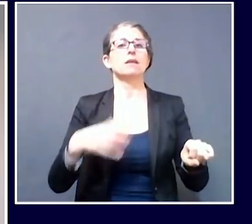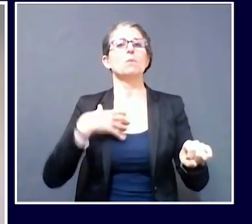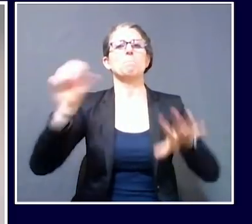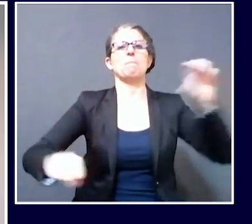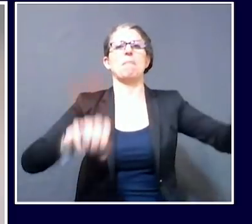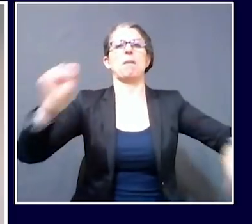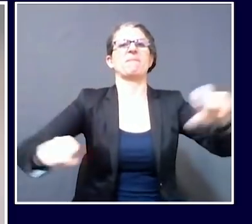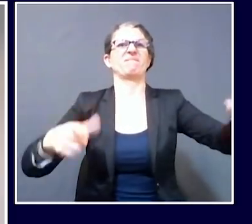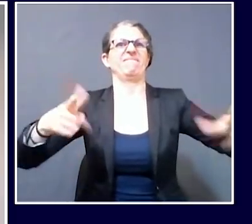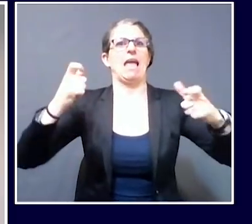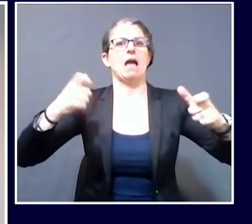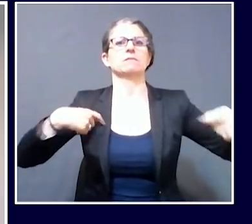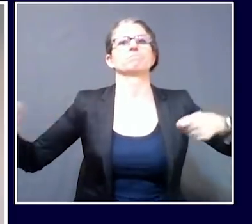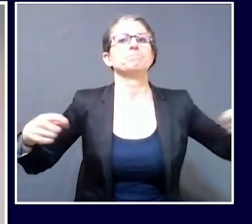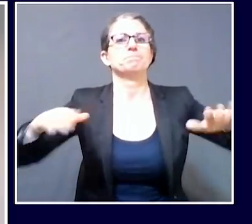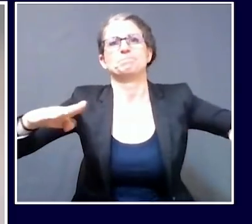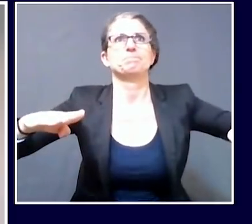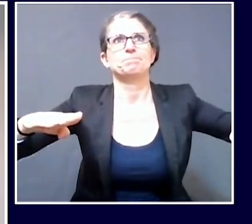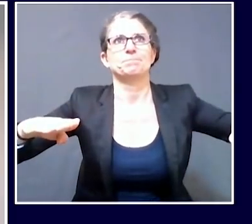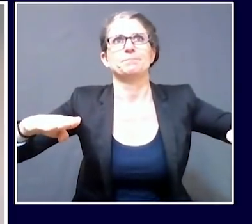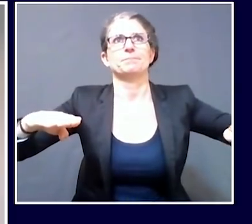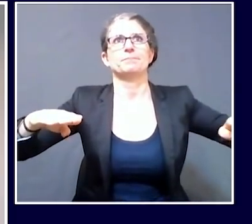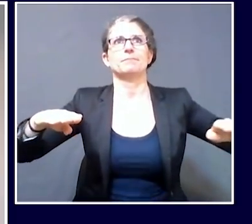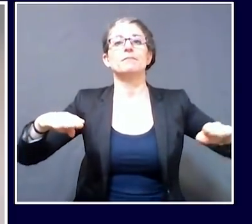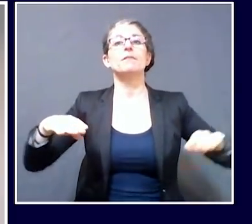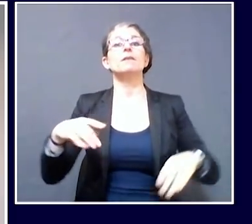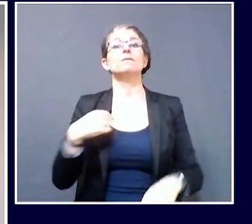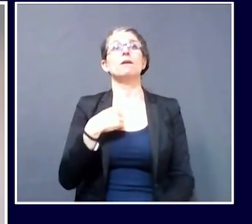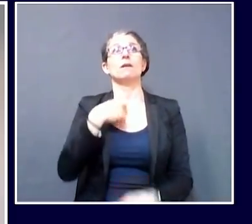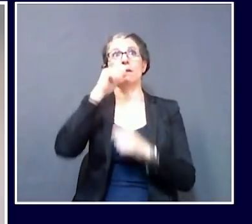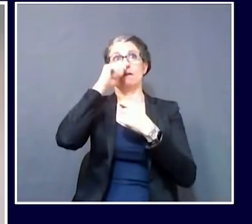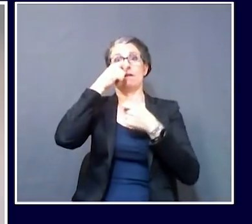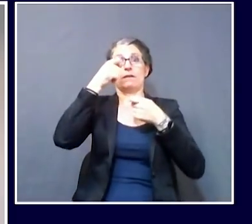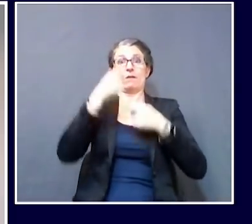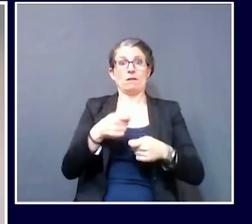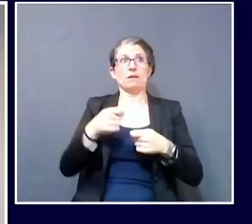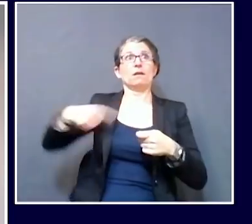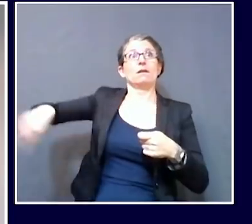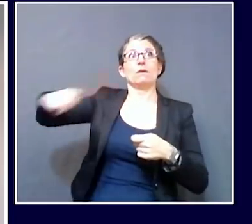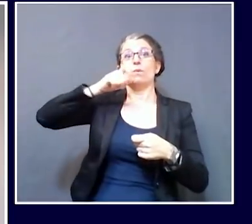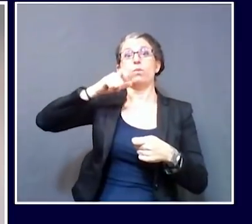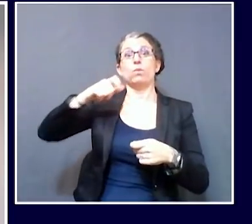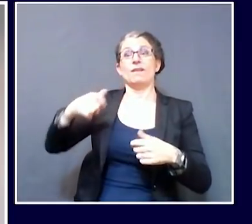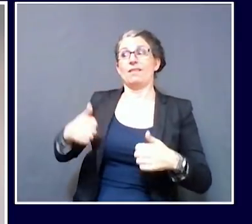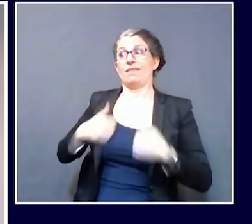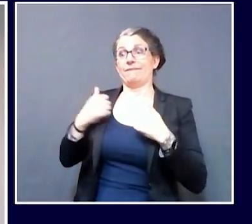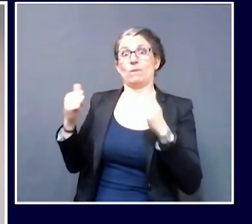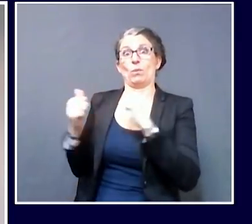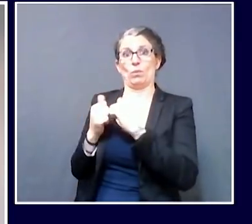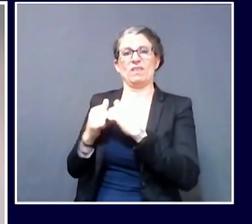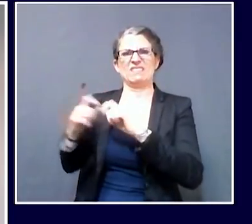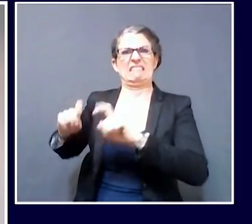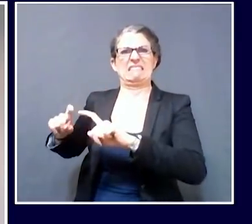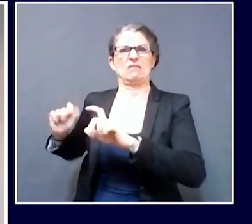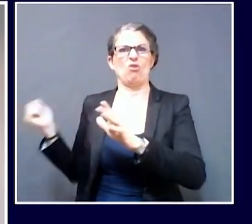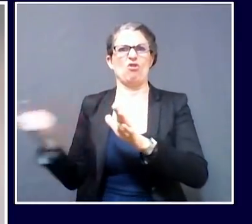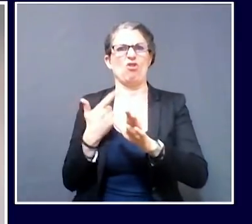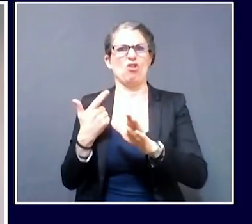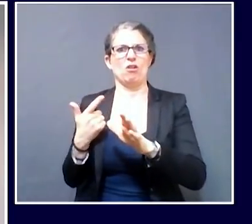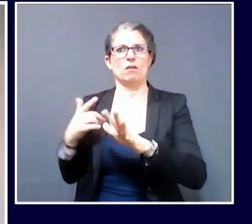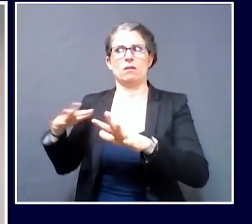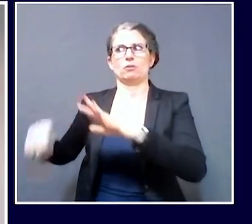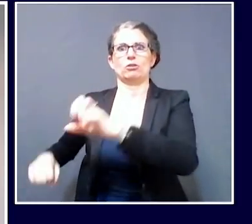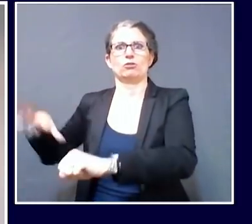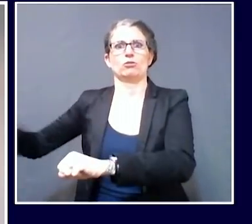who work in higher risk settings. Of those individuals who do, who get tested, who may not have any symptoms at the